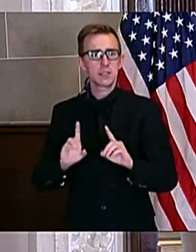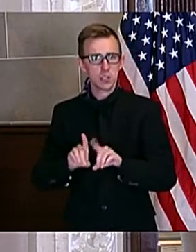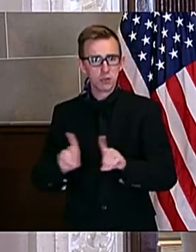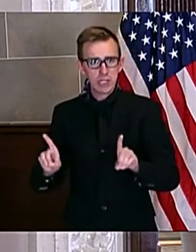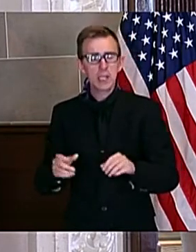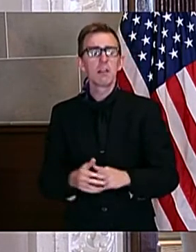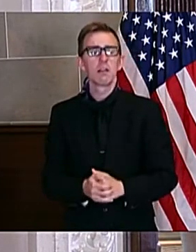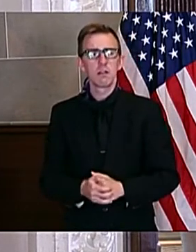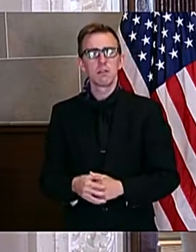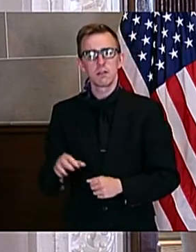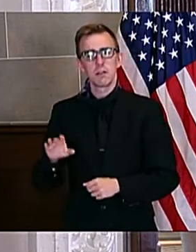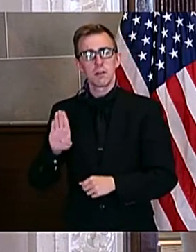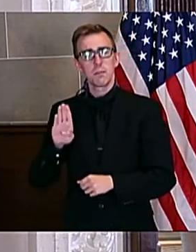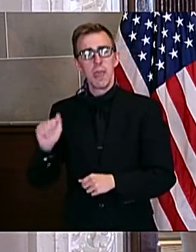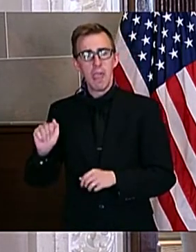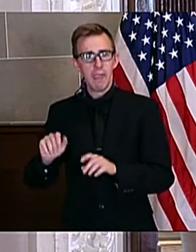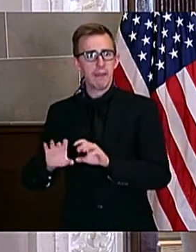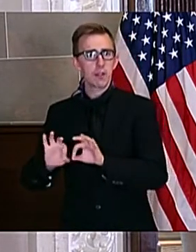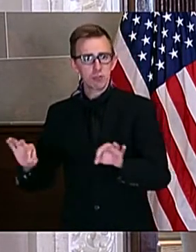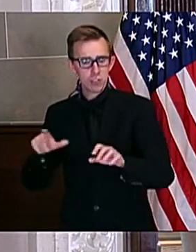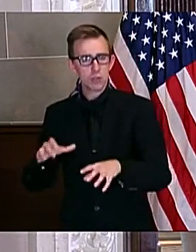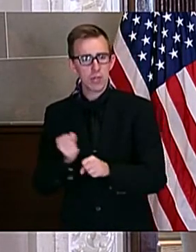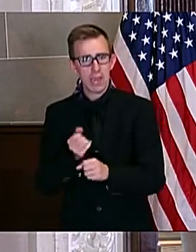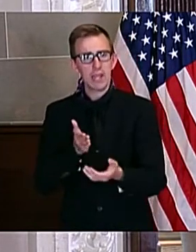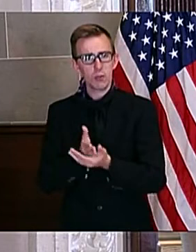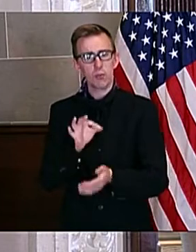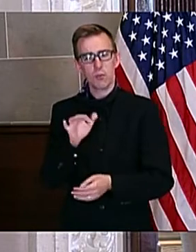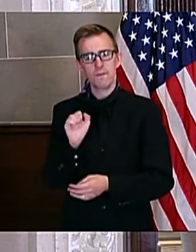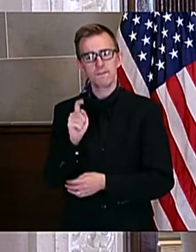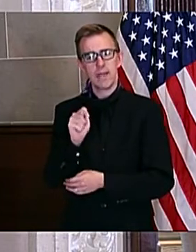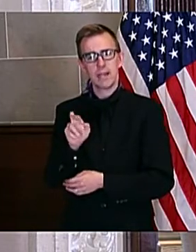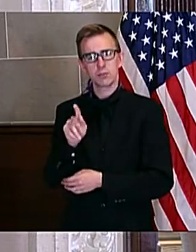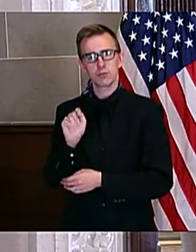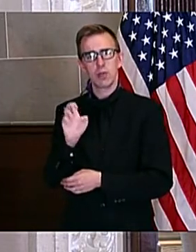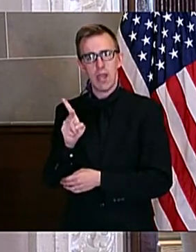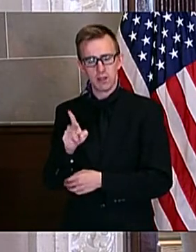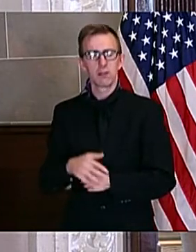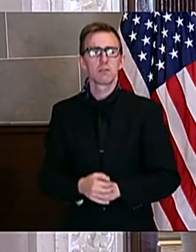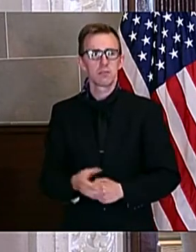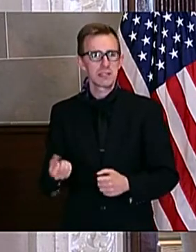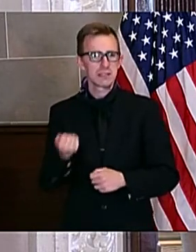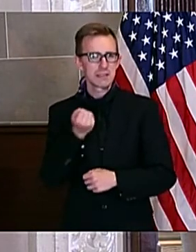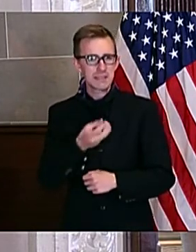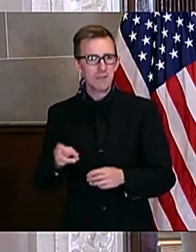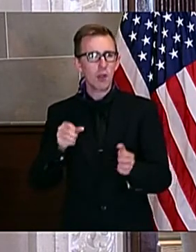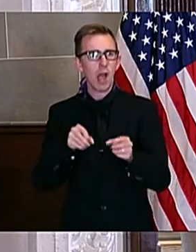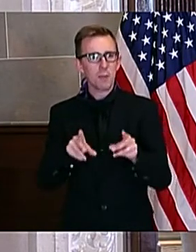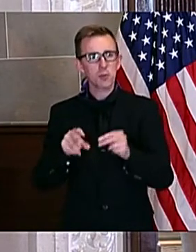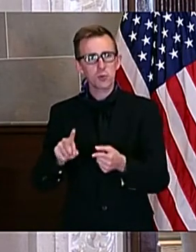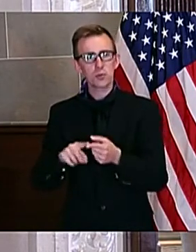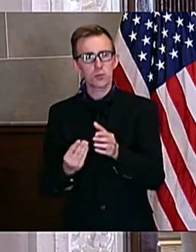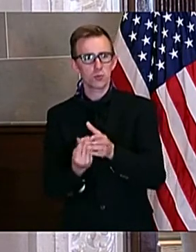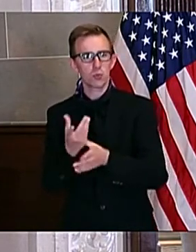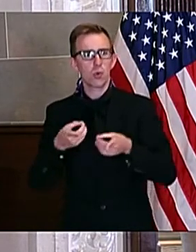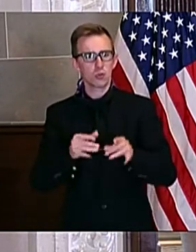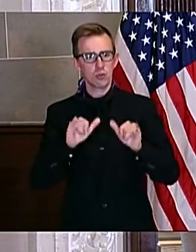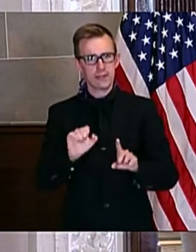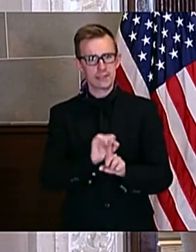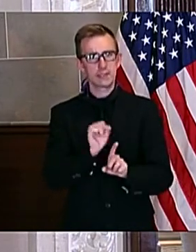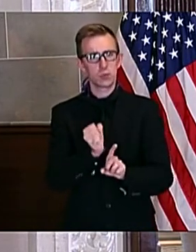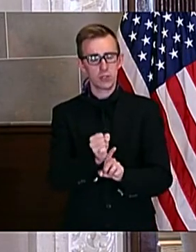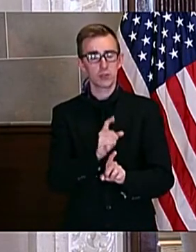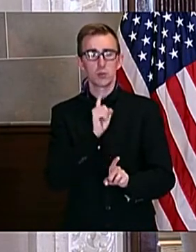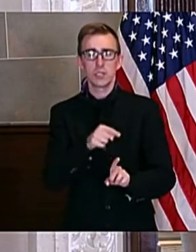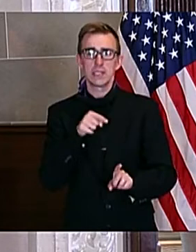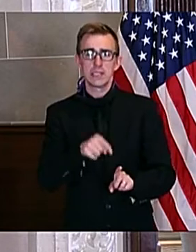through Fast Track or a bachelor's degree that you can complete through Fast Track. There are lots and lots of opportunities to grow during these times, even though it is certainly